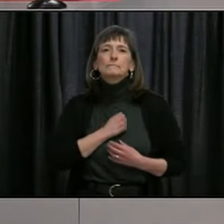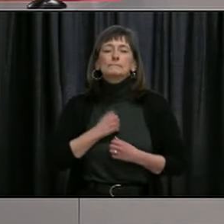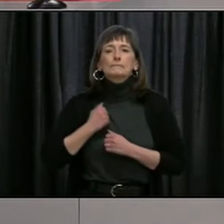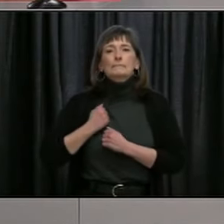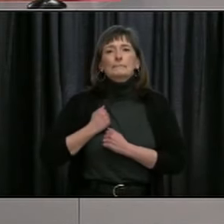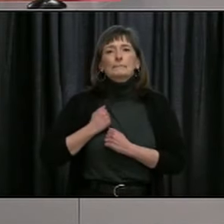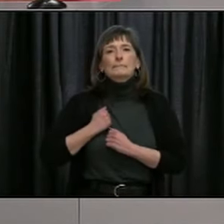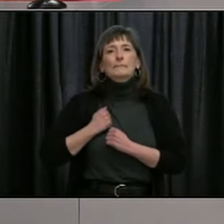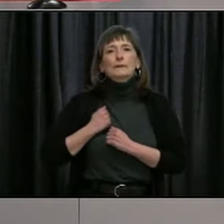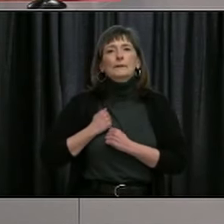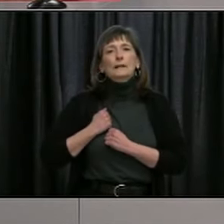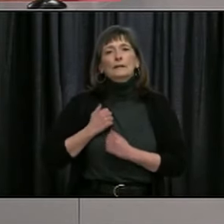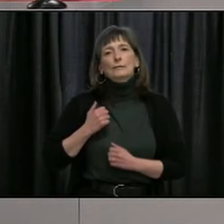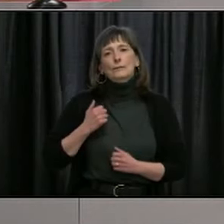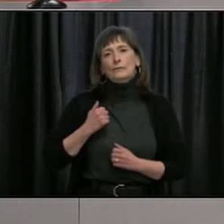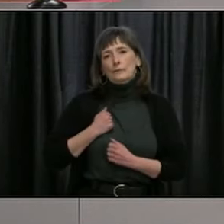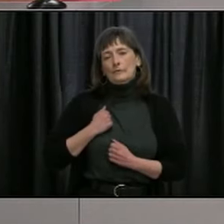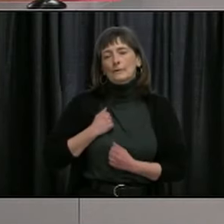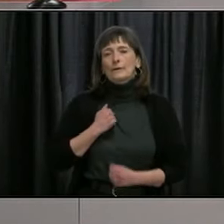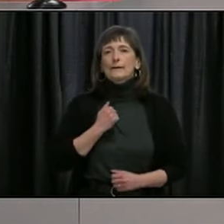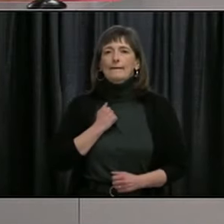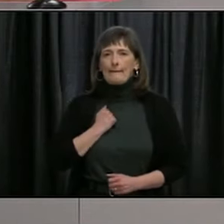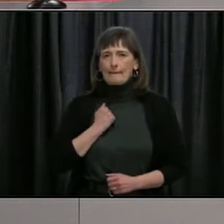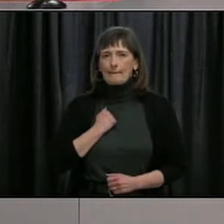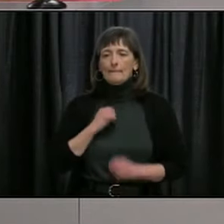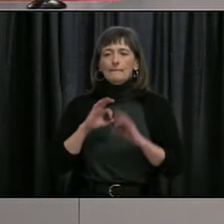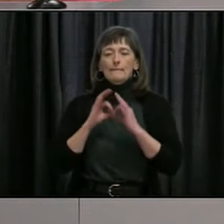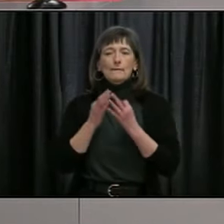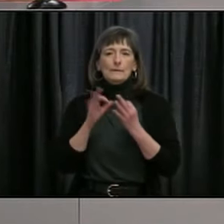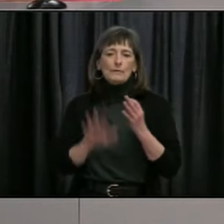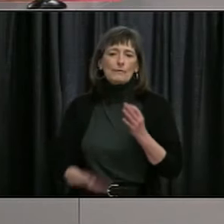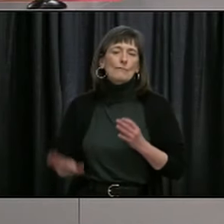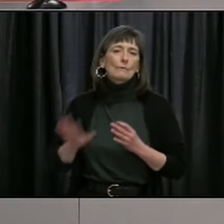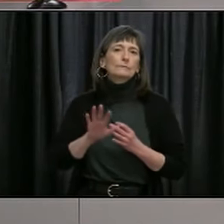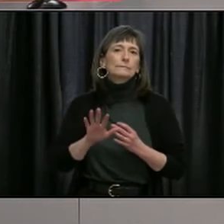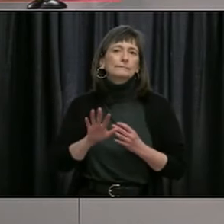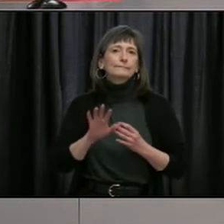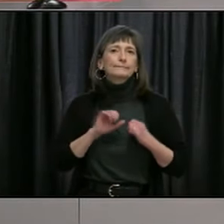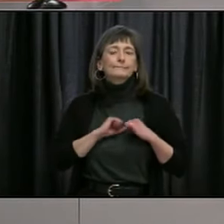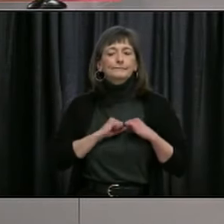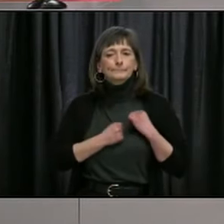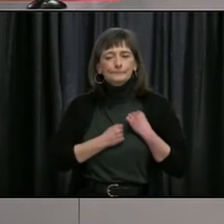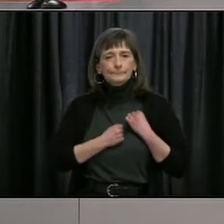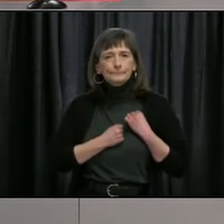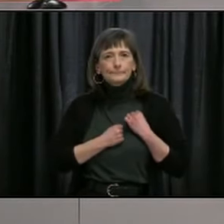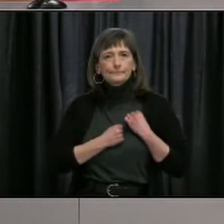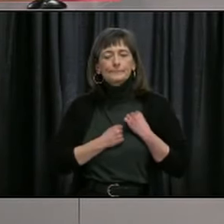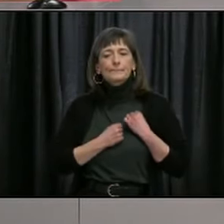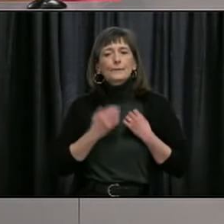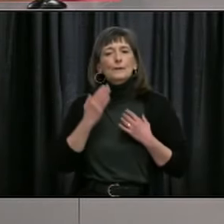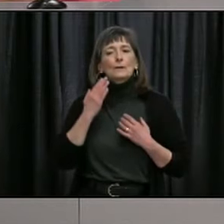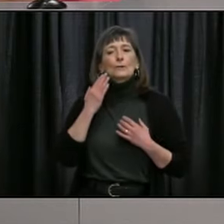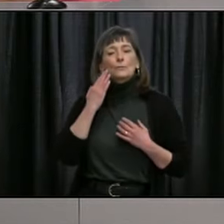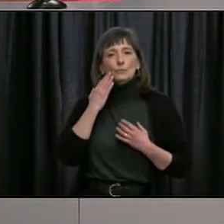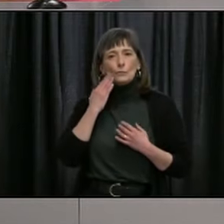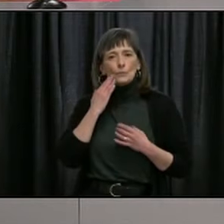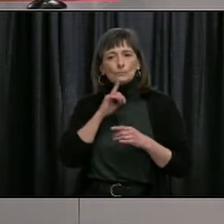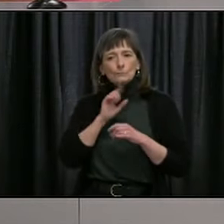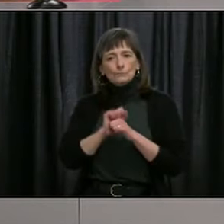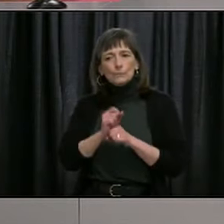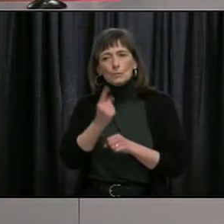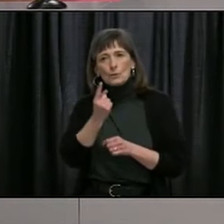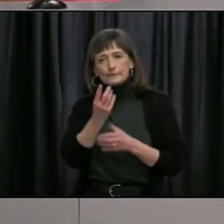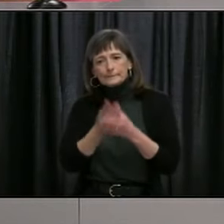military family. Today we are grieving as they have lost one member and five other members